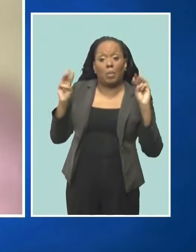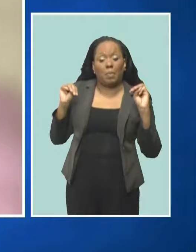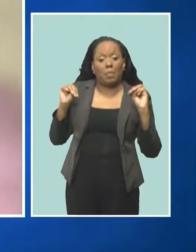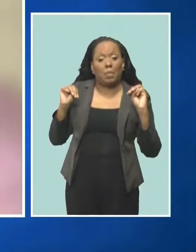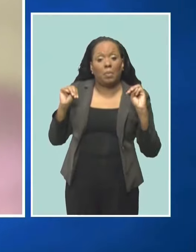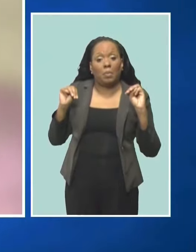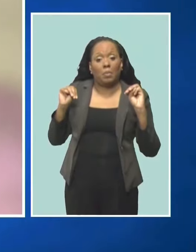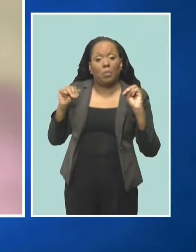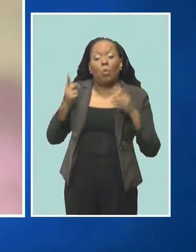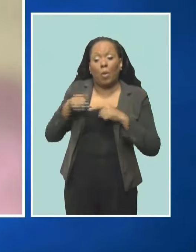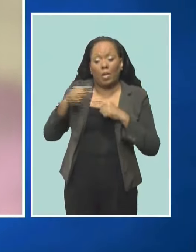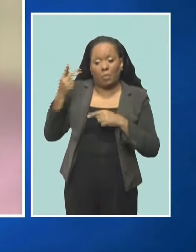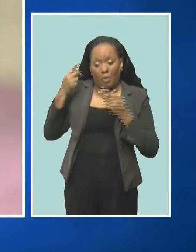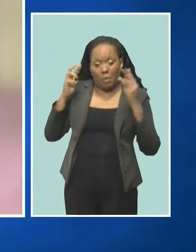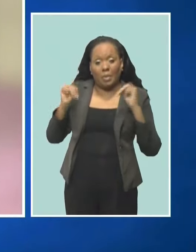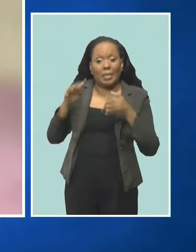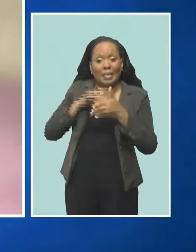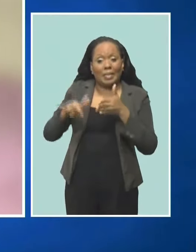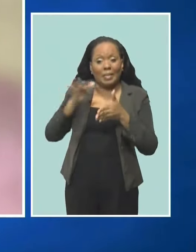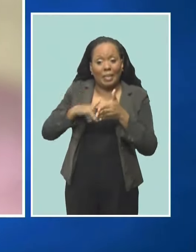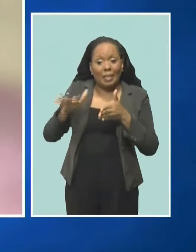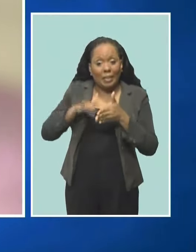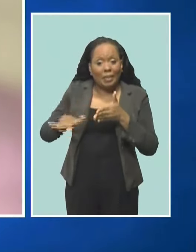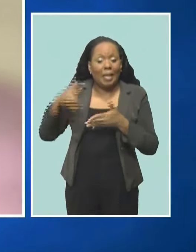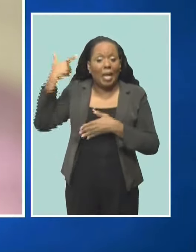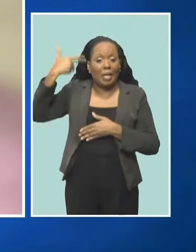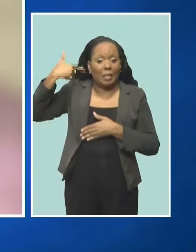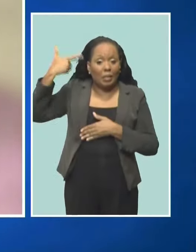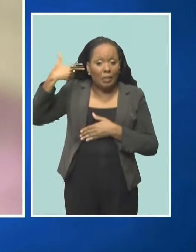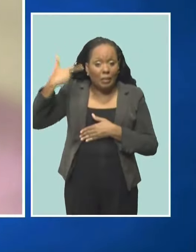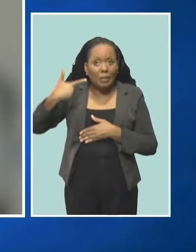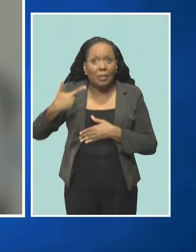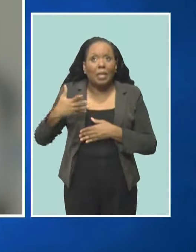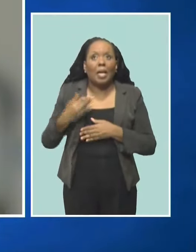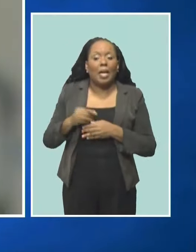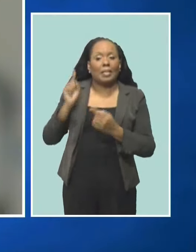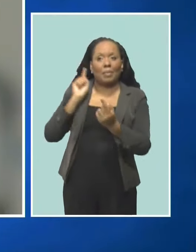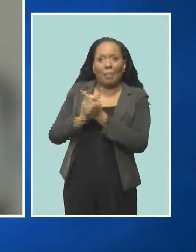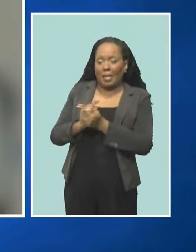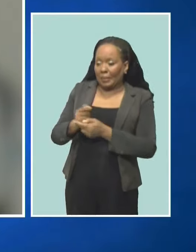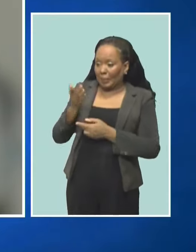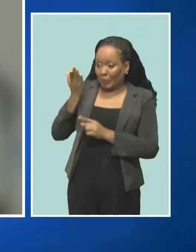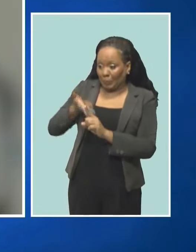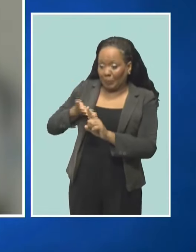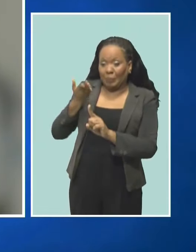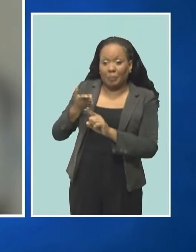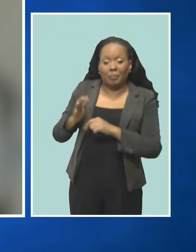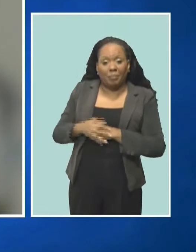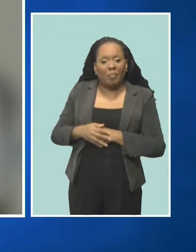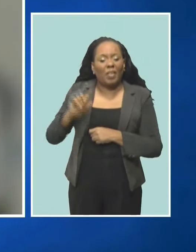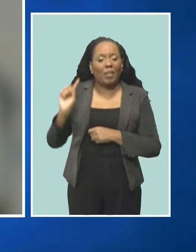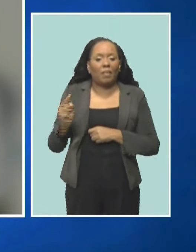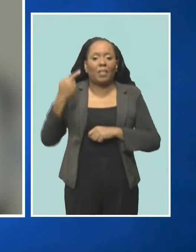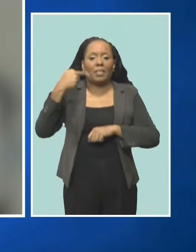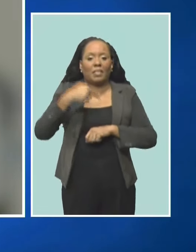for his master's degree in industrial relations and personnel management. She says that was the very first ever face-to-face with him,